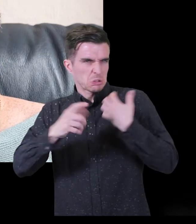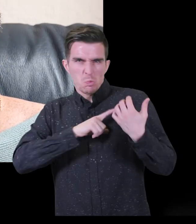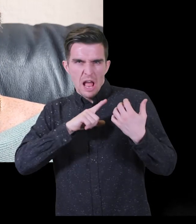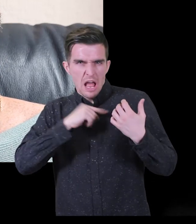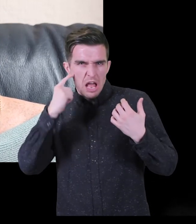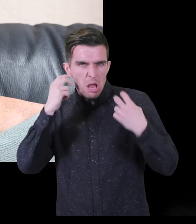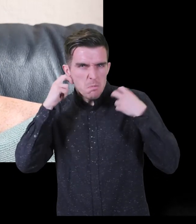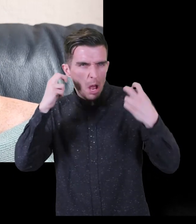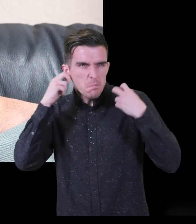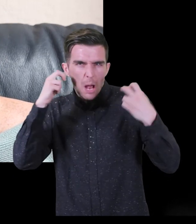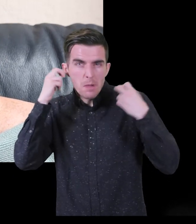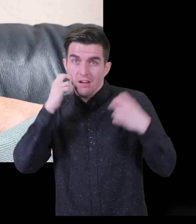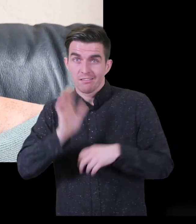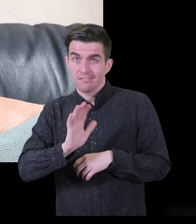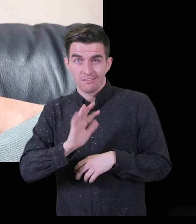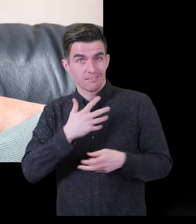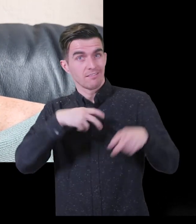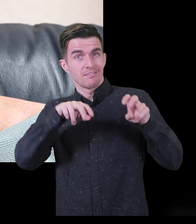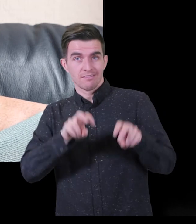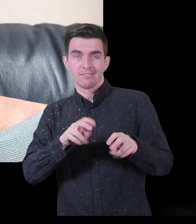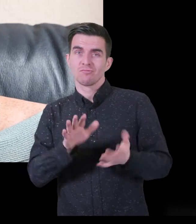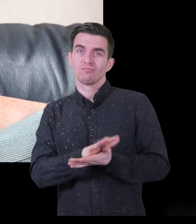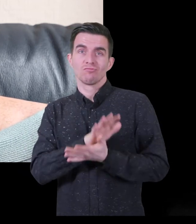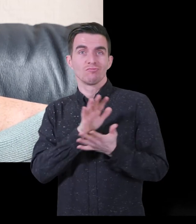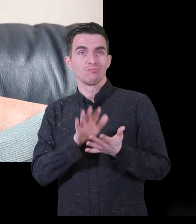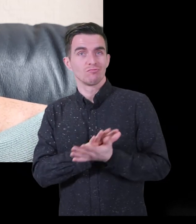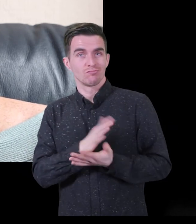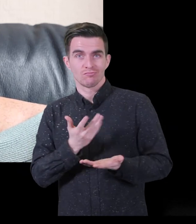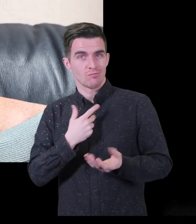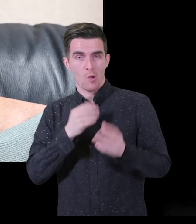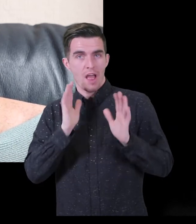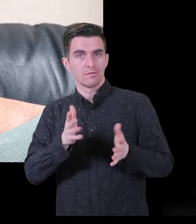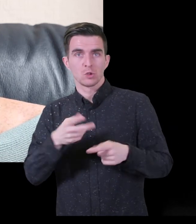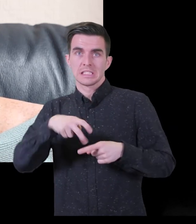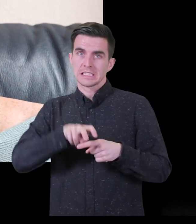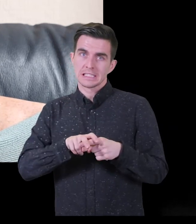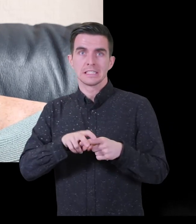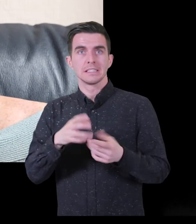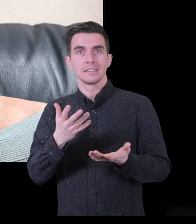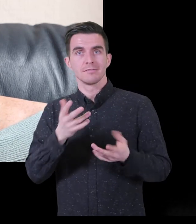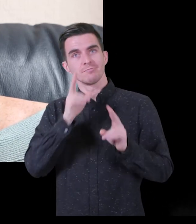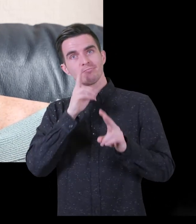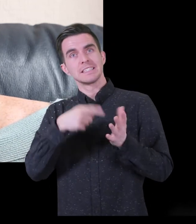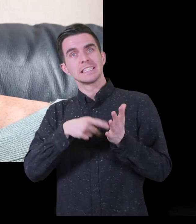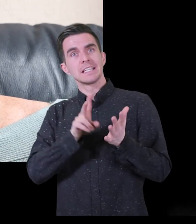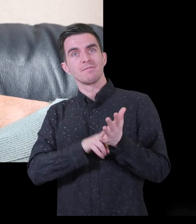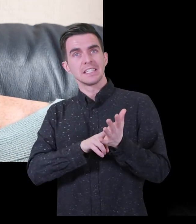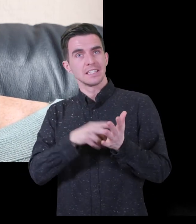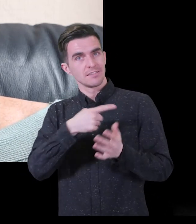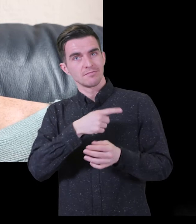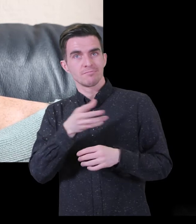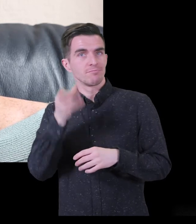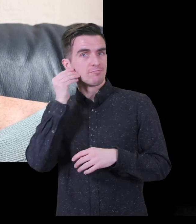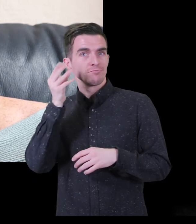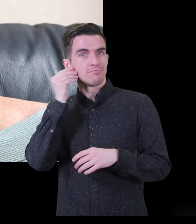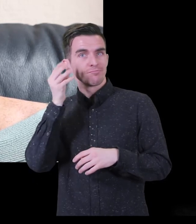or if the doorbell rang or whatever, that Adrian would actually hear it. And we